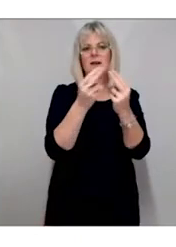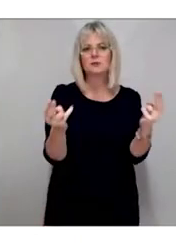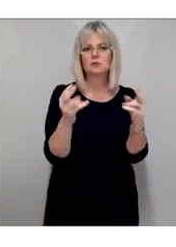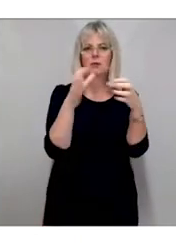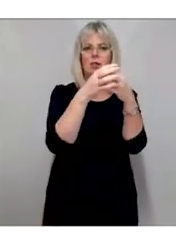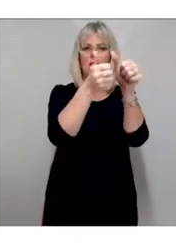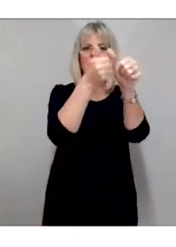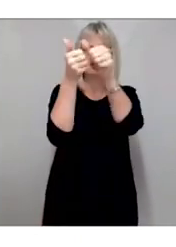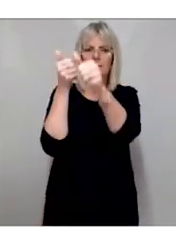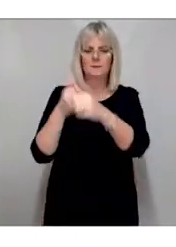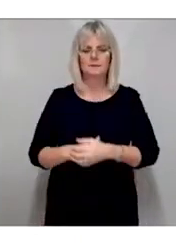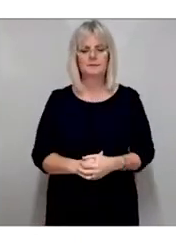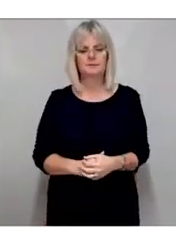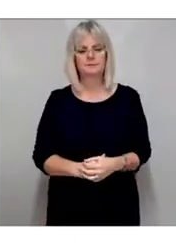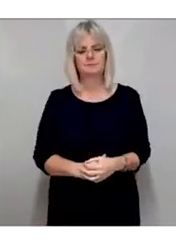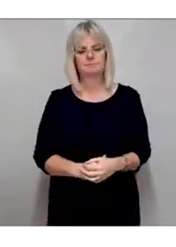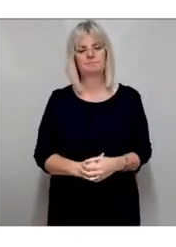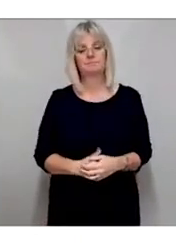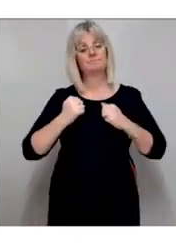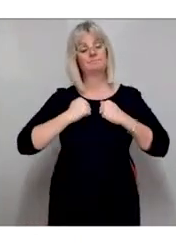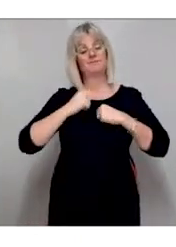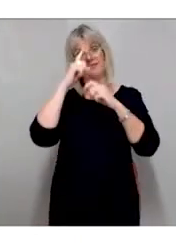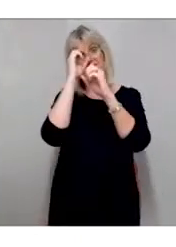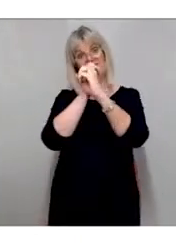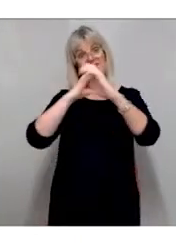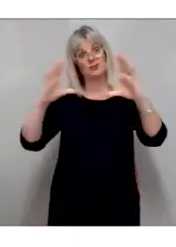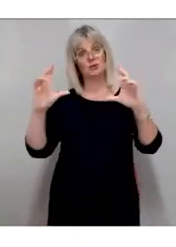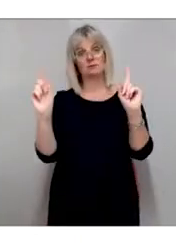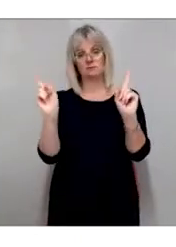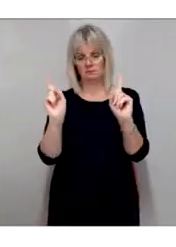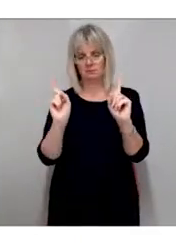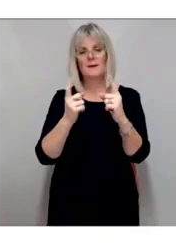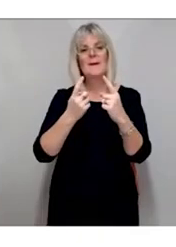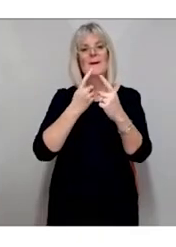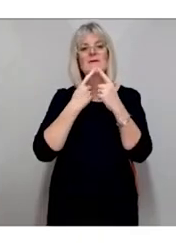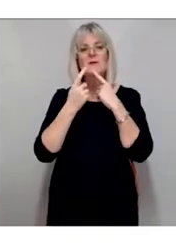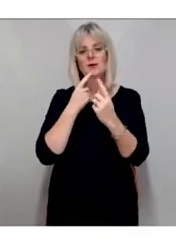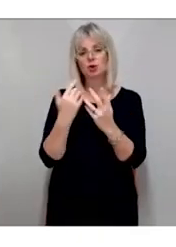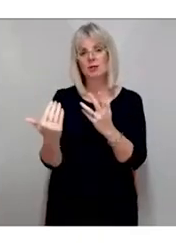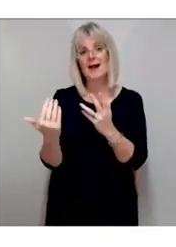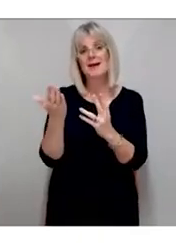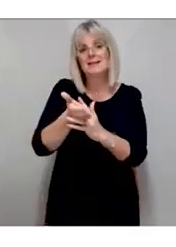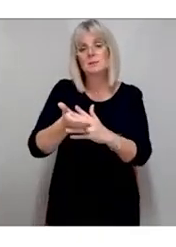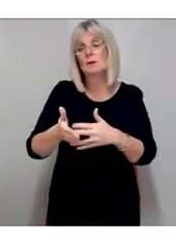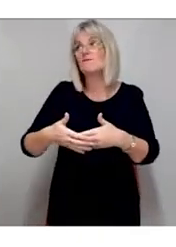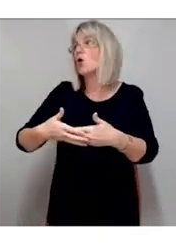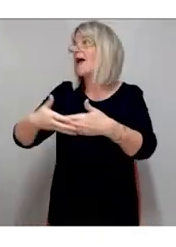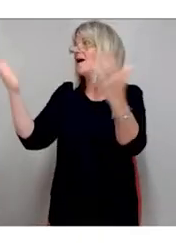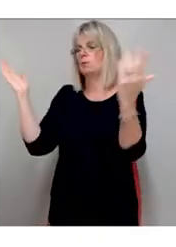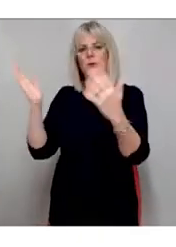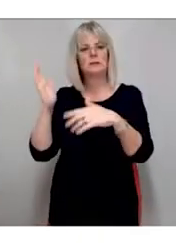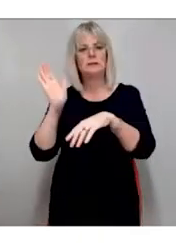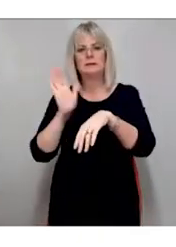Our vision is to make information accessible to everyone, regardless of impairment.